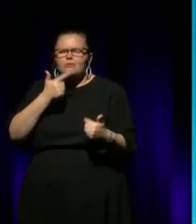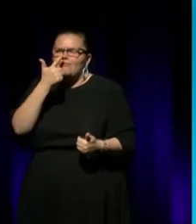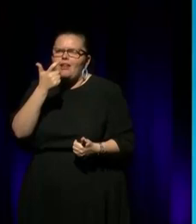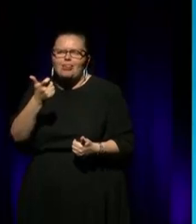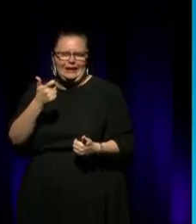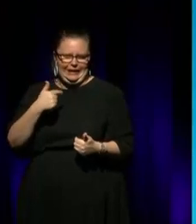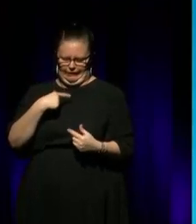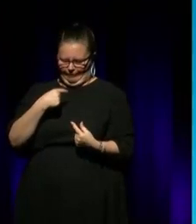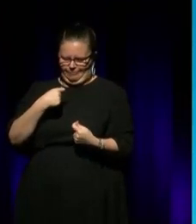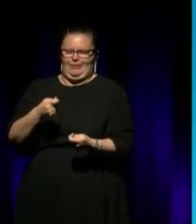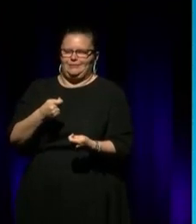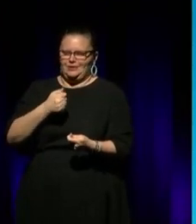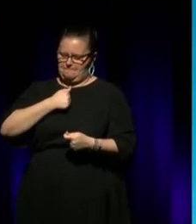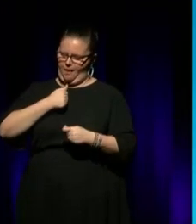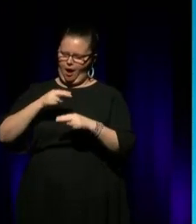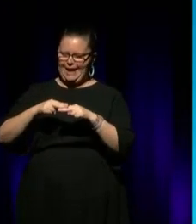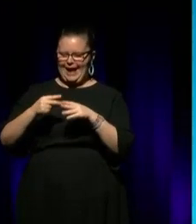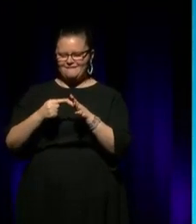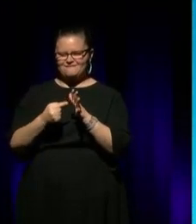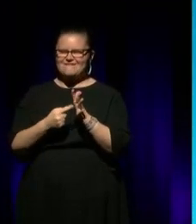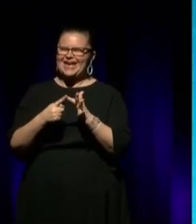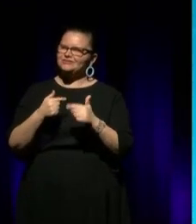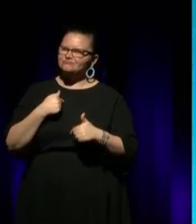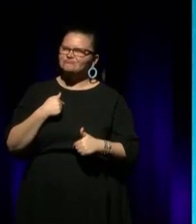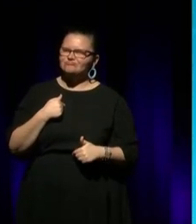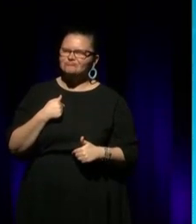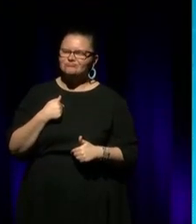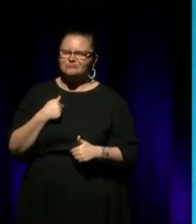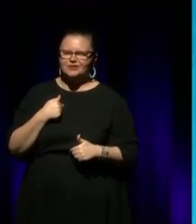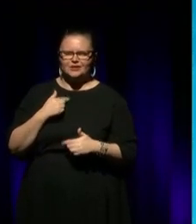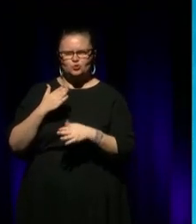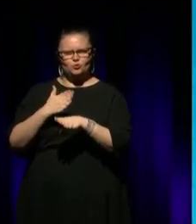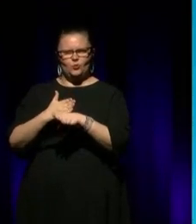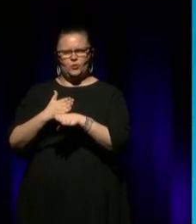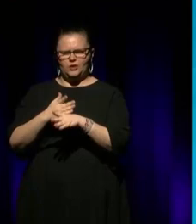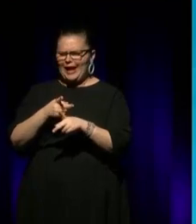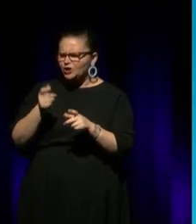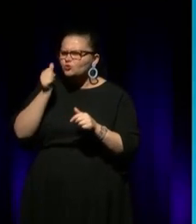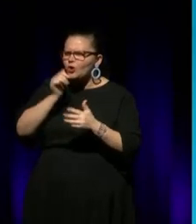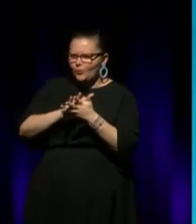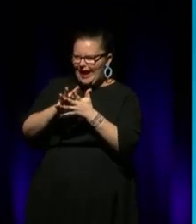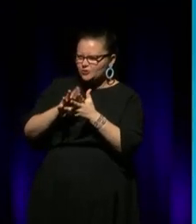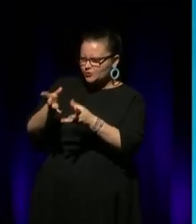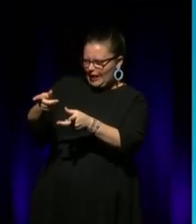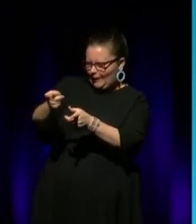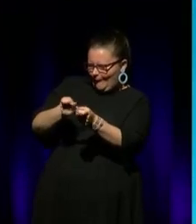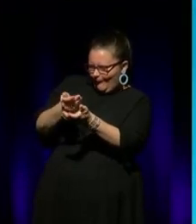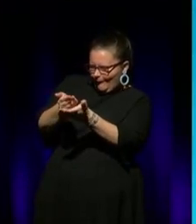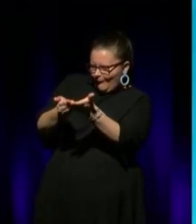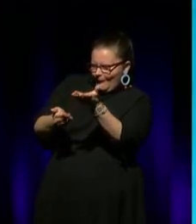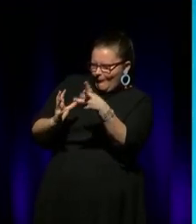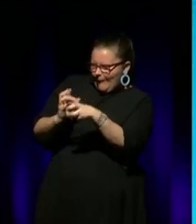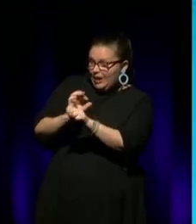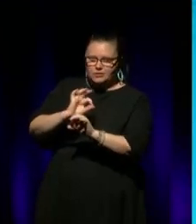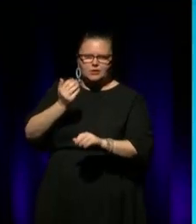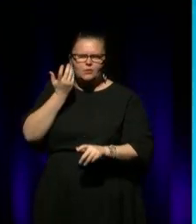got chosen in my fate and life, this existence, to work... But you know how to distill stories as well. And I think that's what makes...